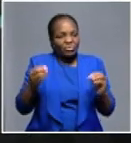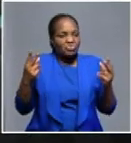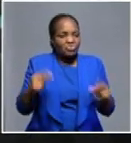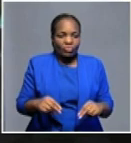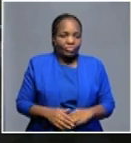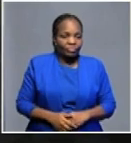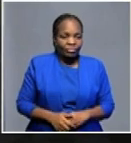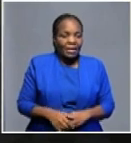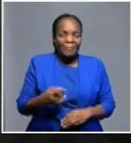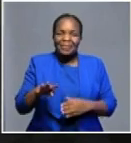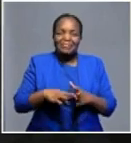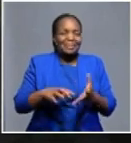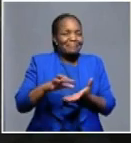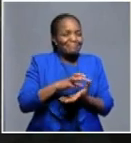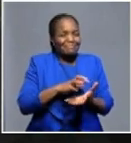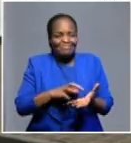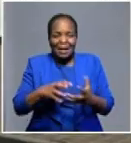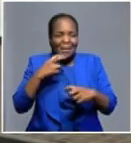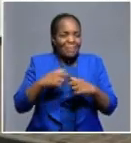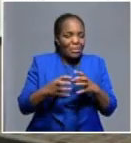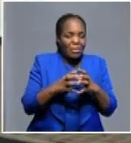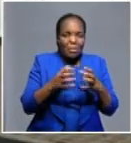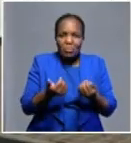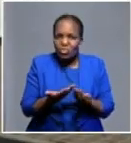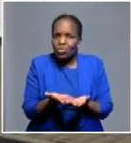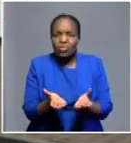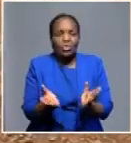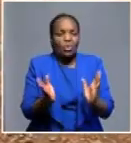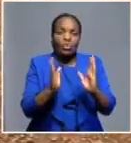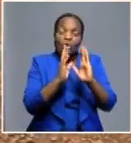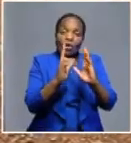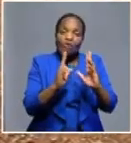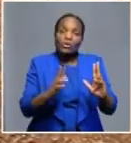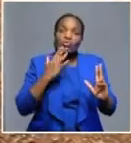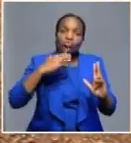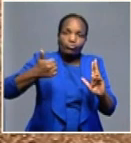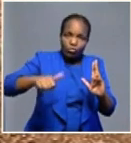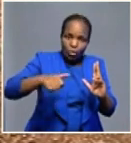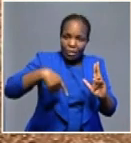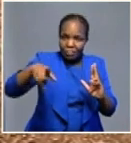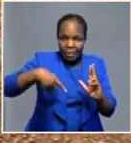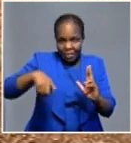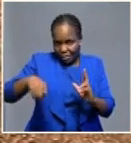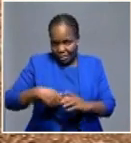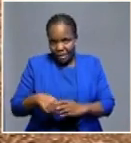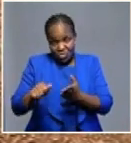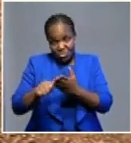cause serious consequences towards the passengers. And it will also just